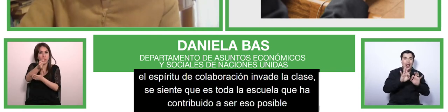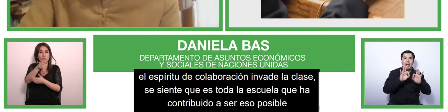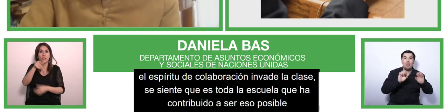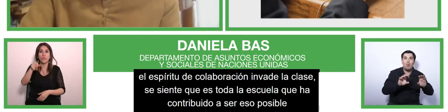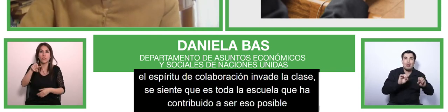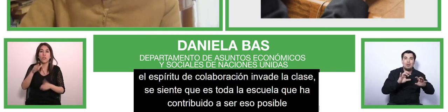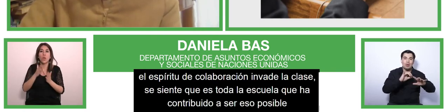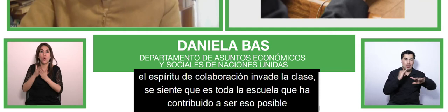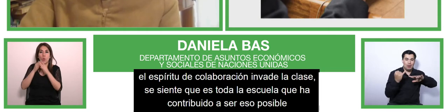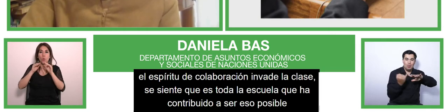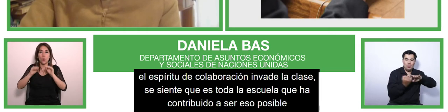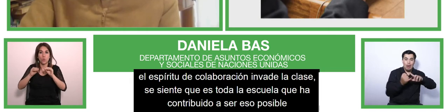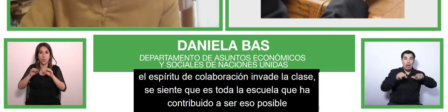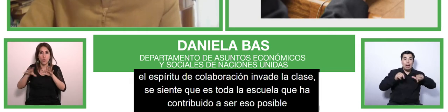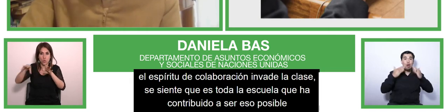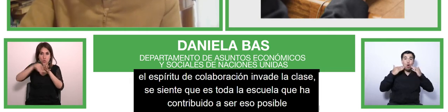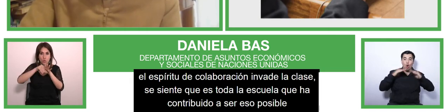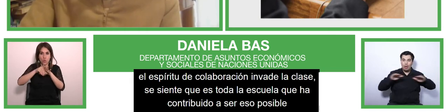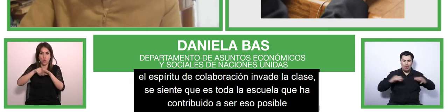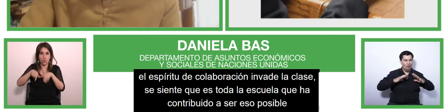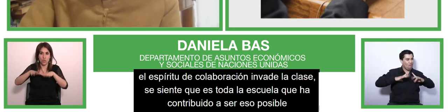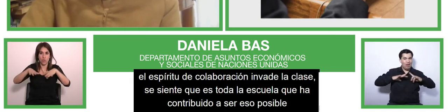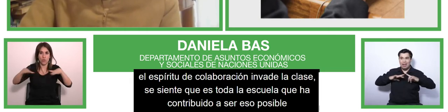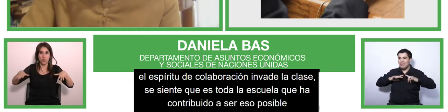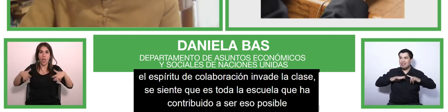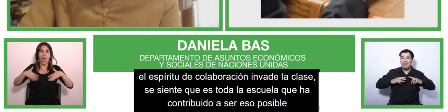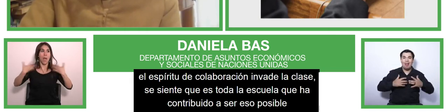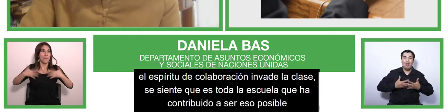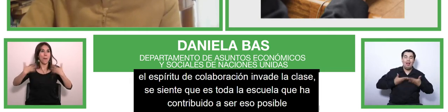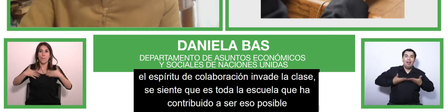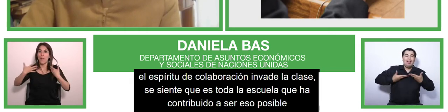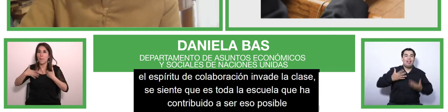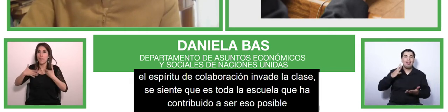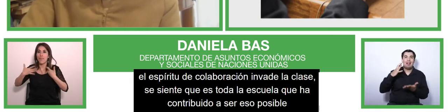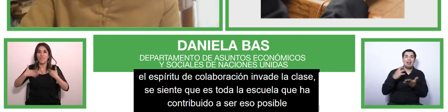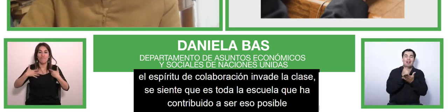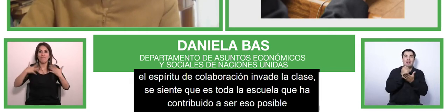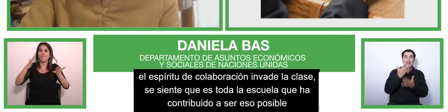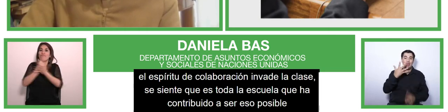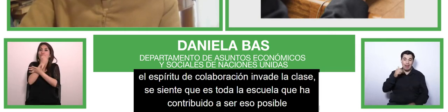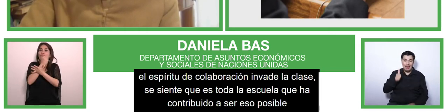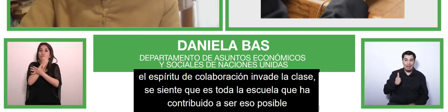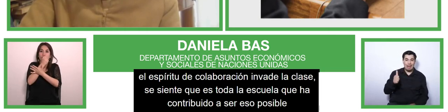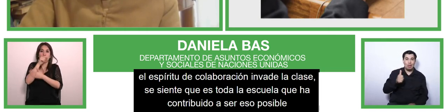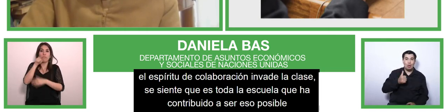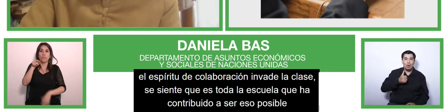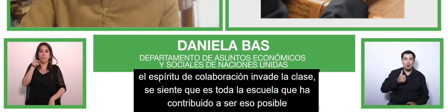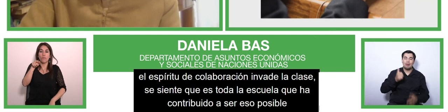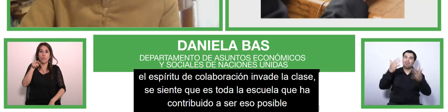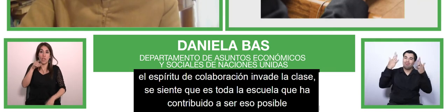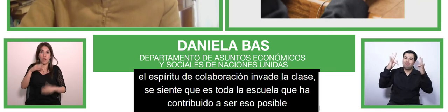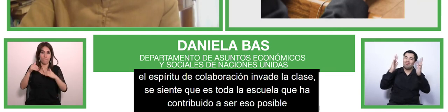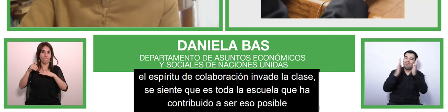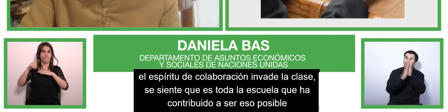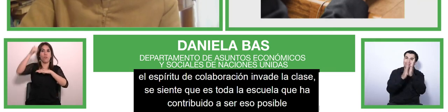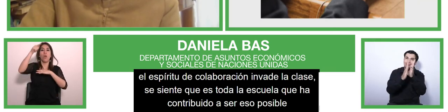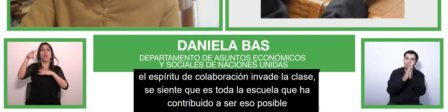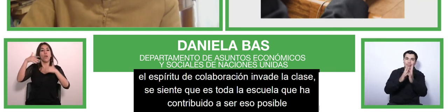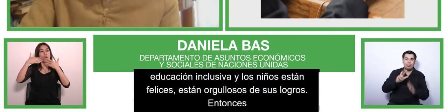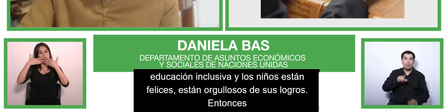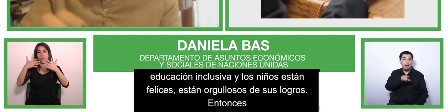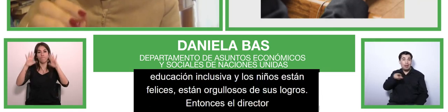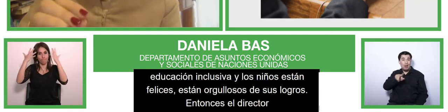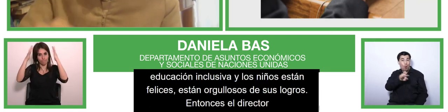so the principal of course compliments her and parents are very positive relaxed and